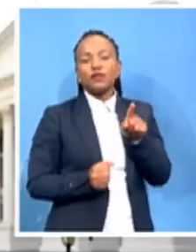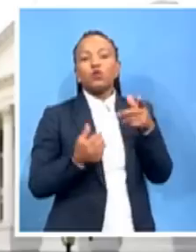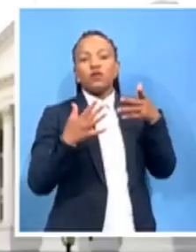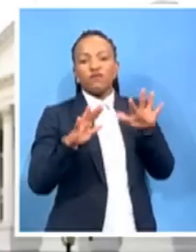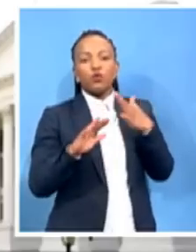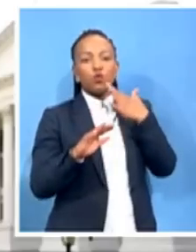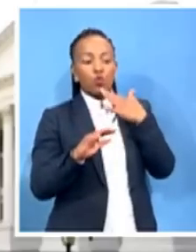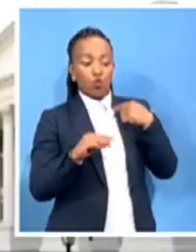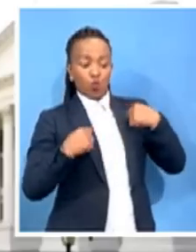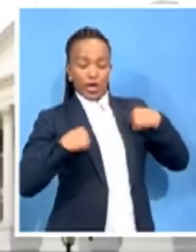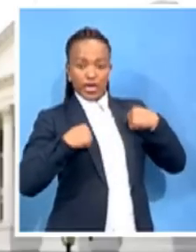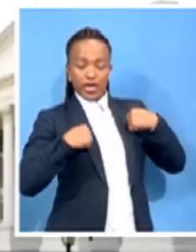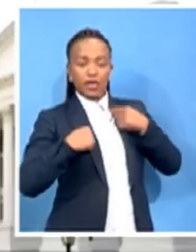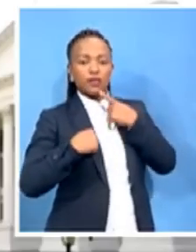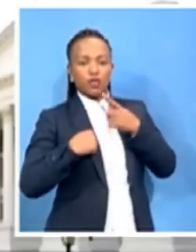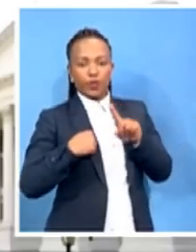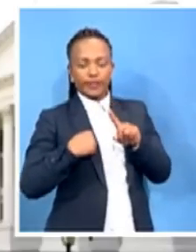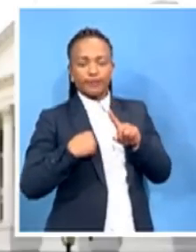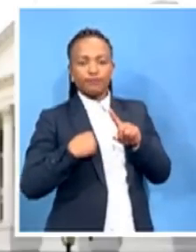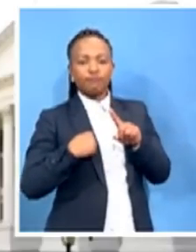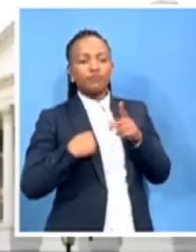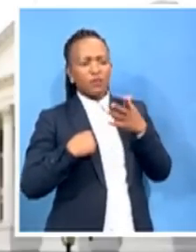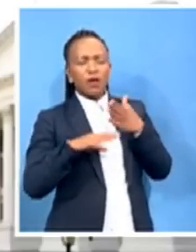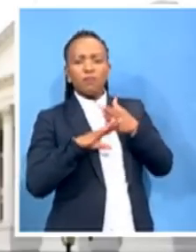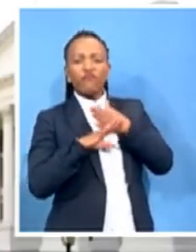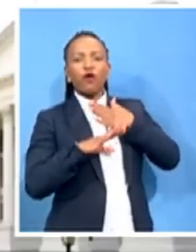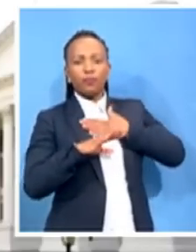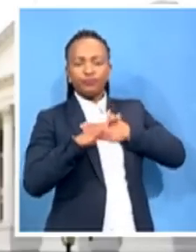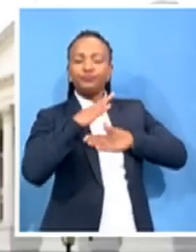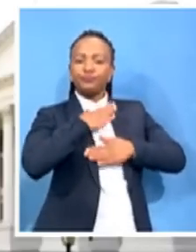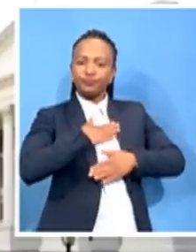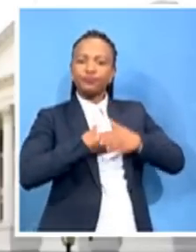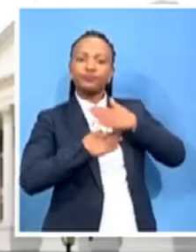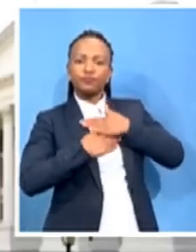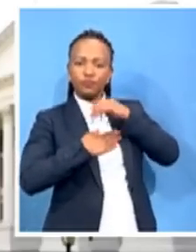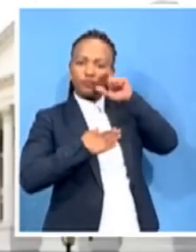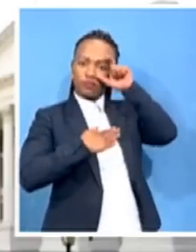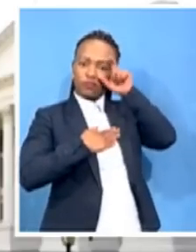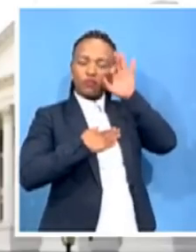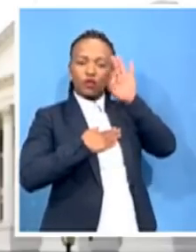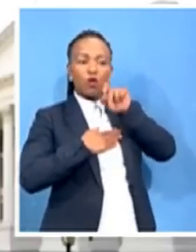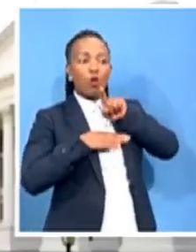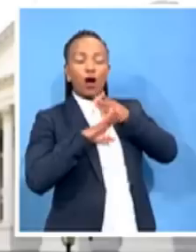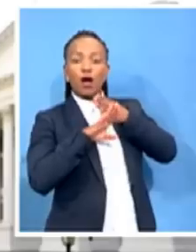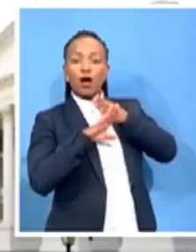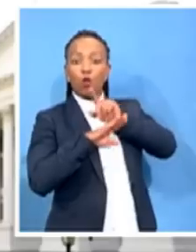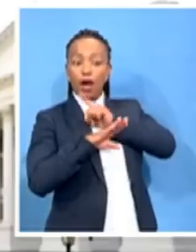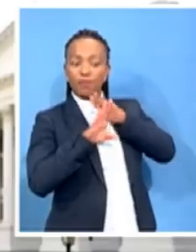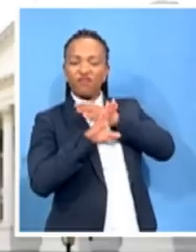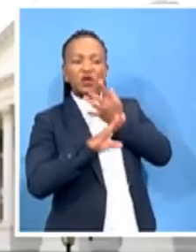been patient with the comrade Lembalula for insulting us. What he did in Brasa is